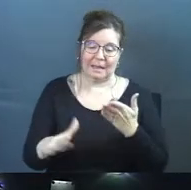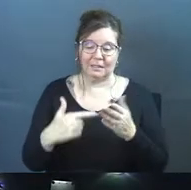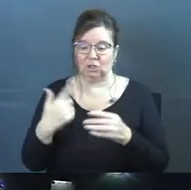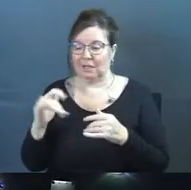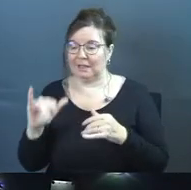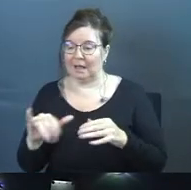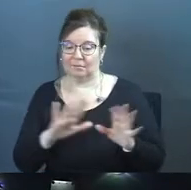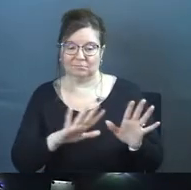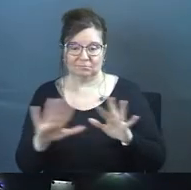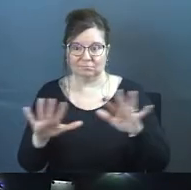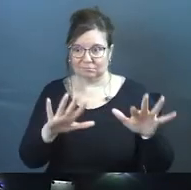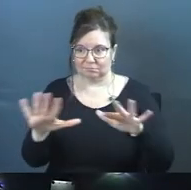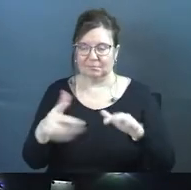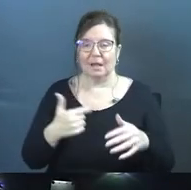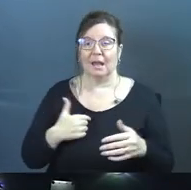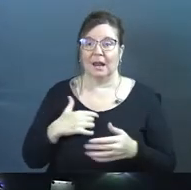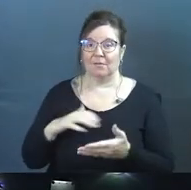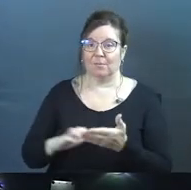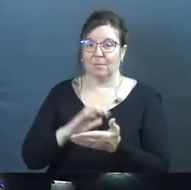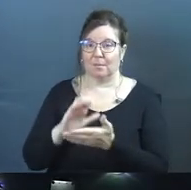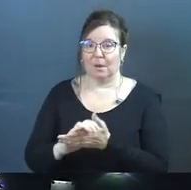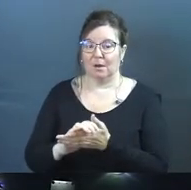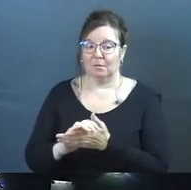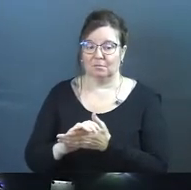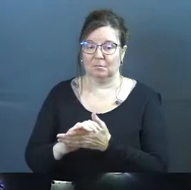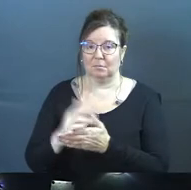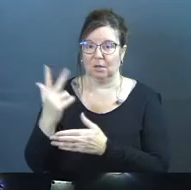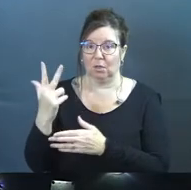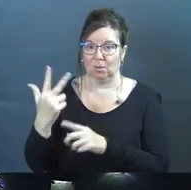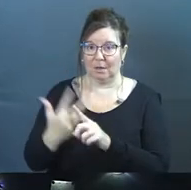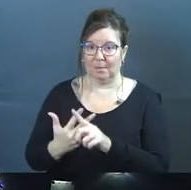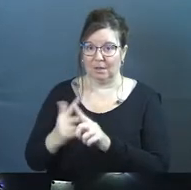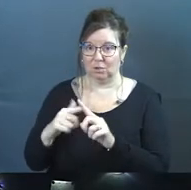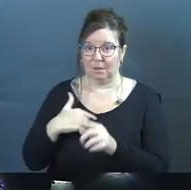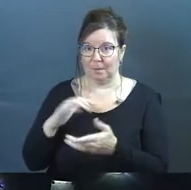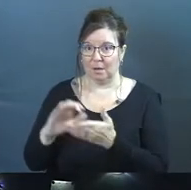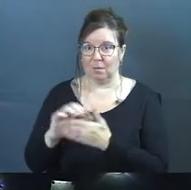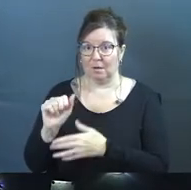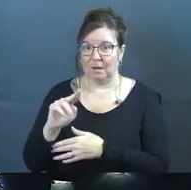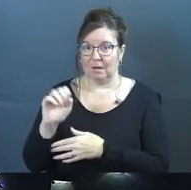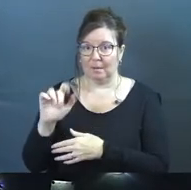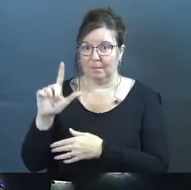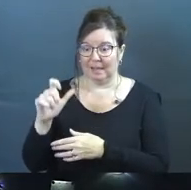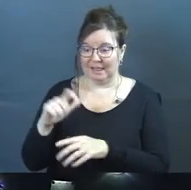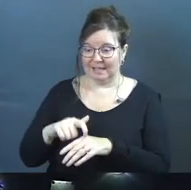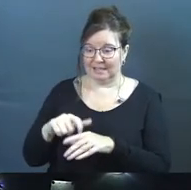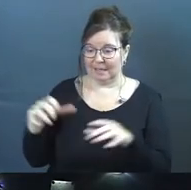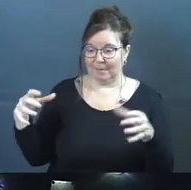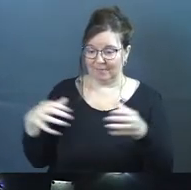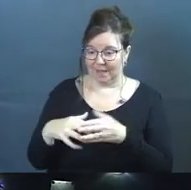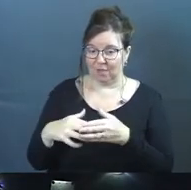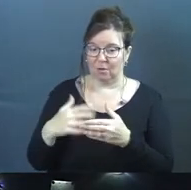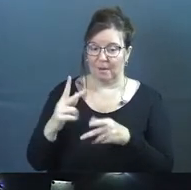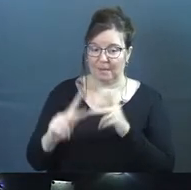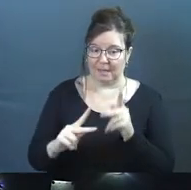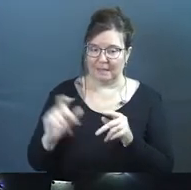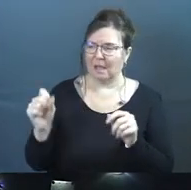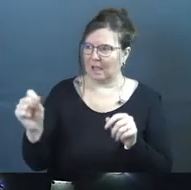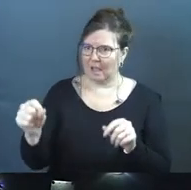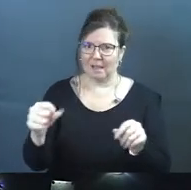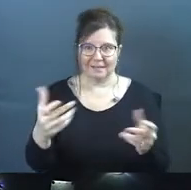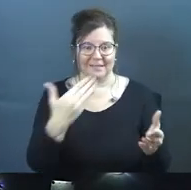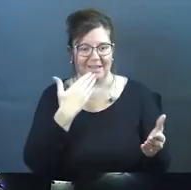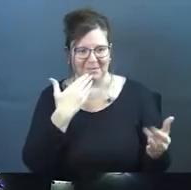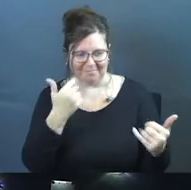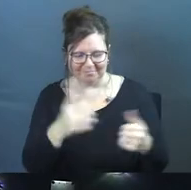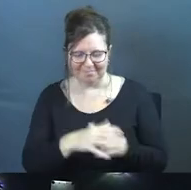needs to look like this. Um, and I've been married, uh, coming up on three months to my wife, Annabelle, and just in our time of gathering, uh, people. Yeah, yeah, yeah.